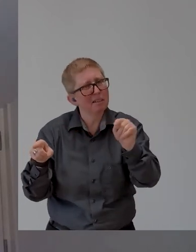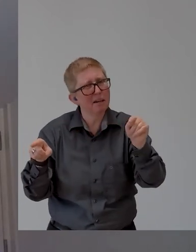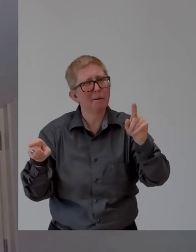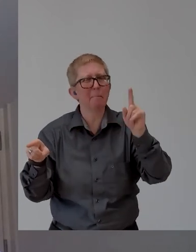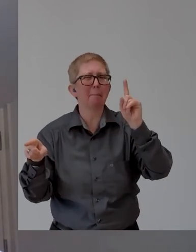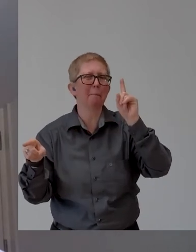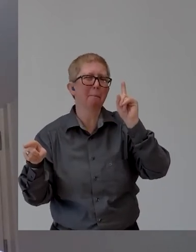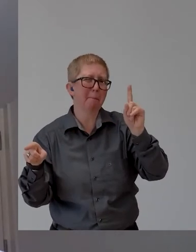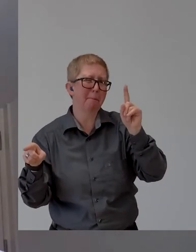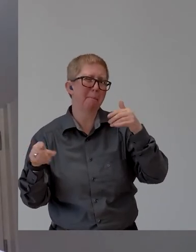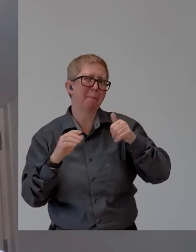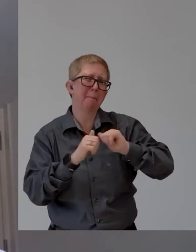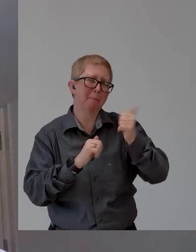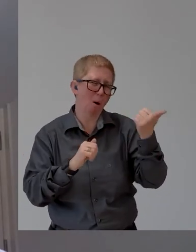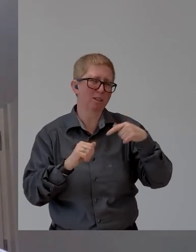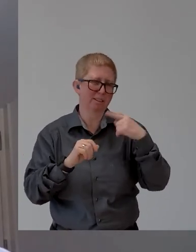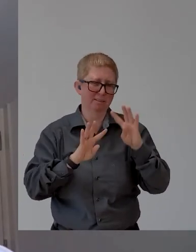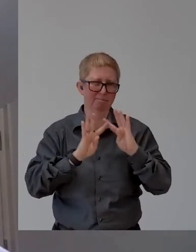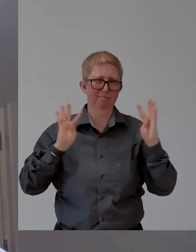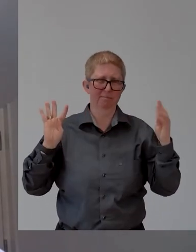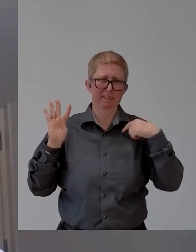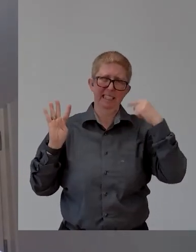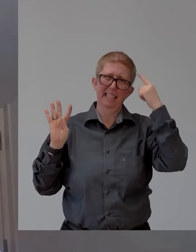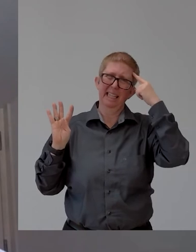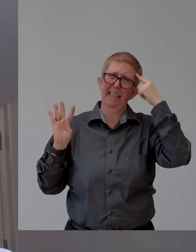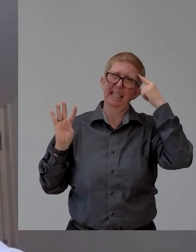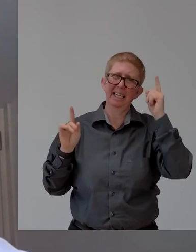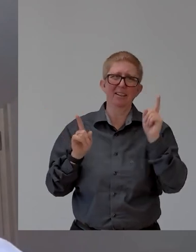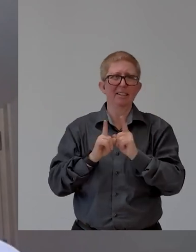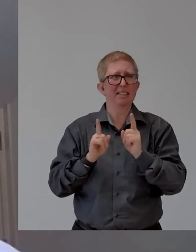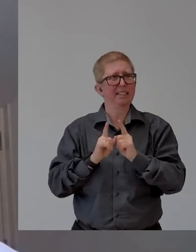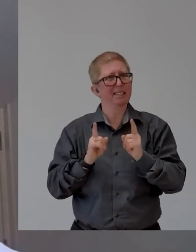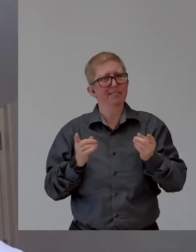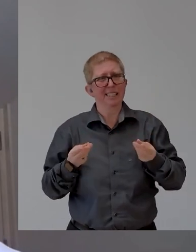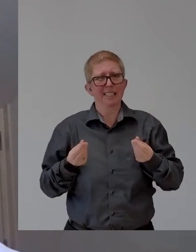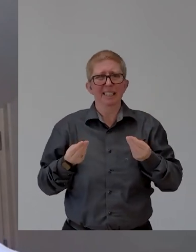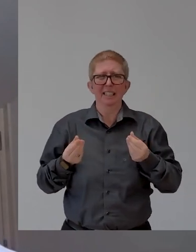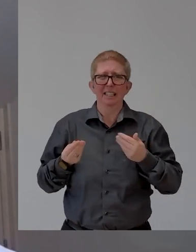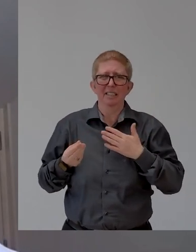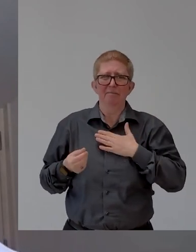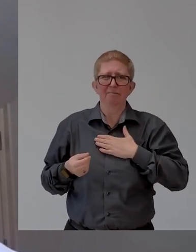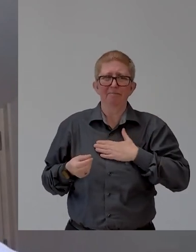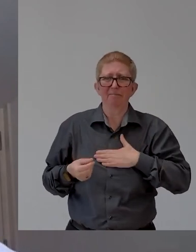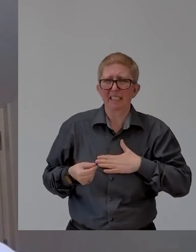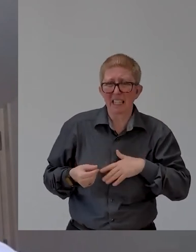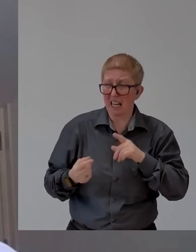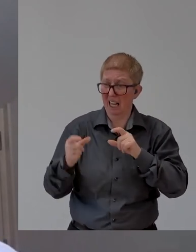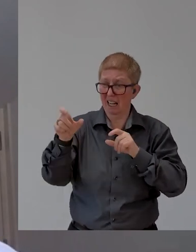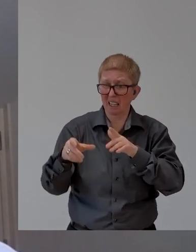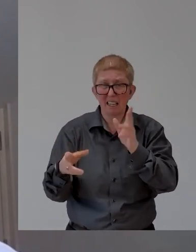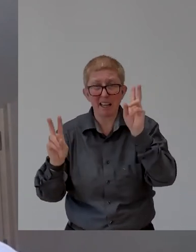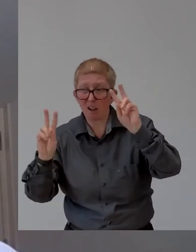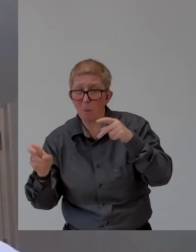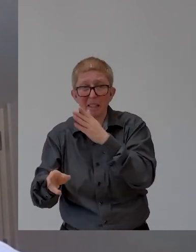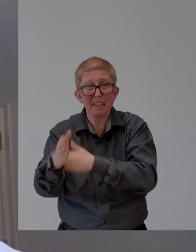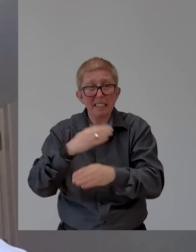uh, who just, you know, didn't want to get involved or maybe were frightened of getting involved and, uh, just needed